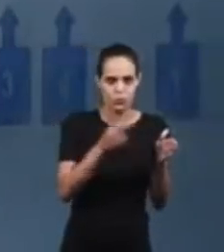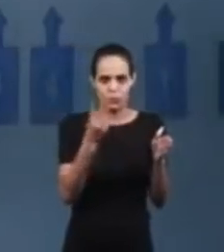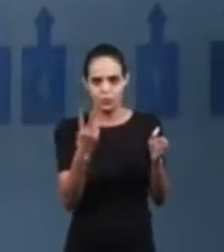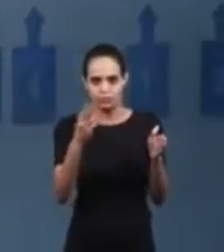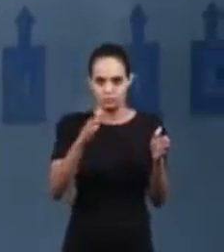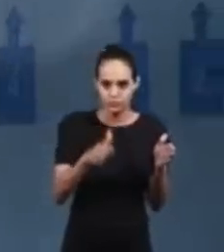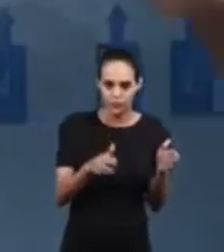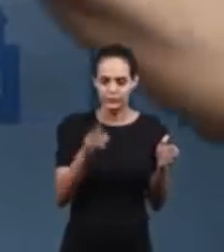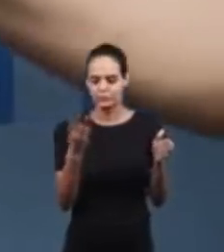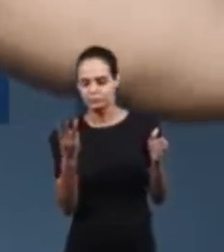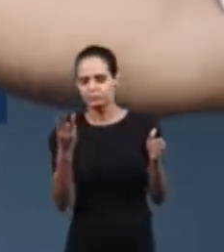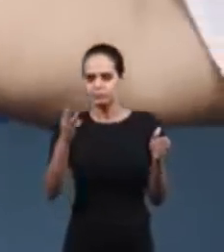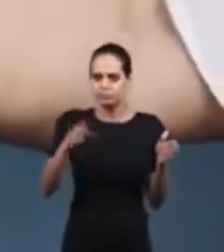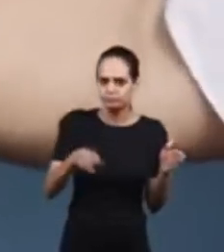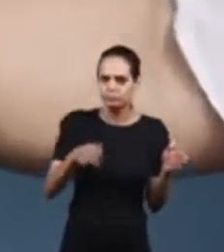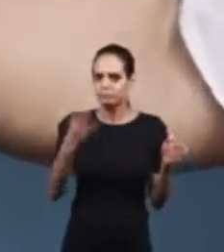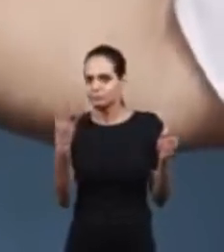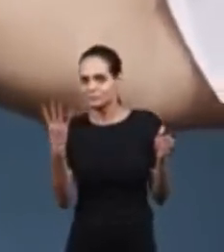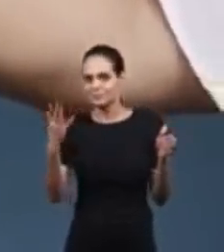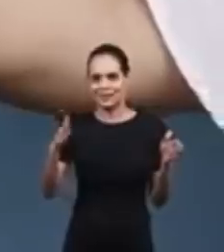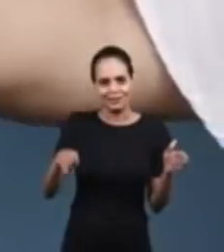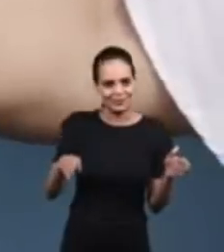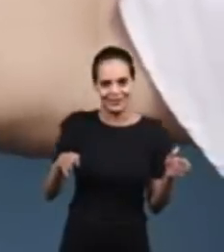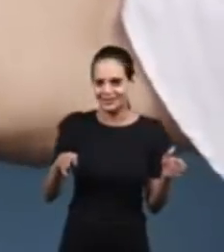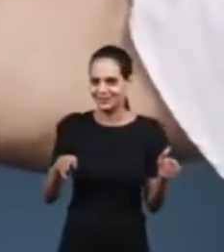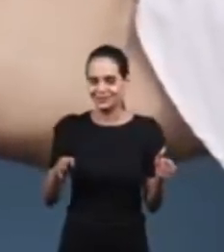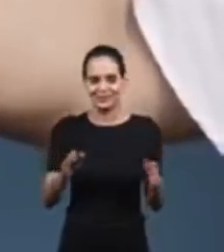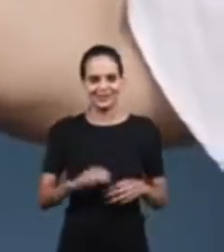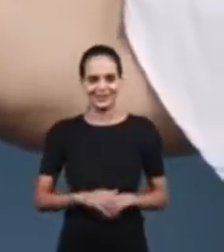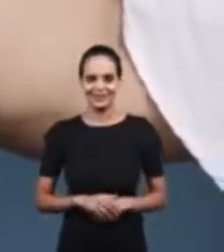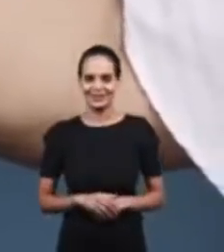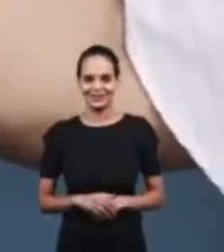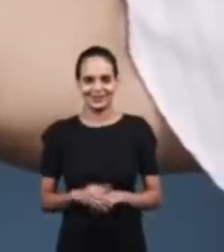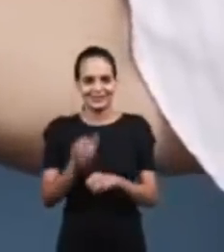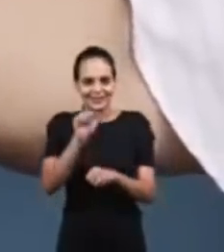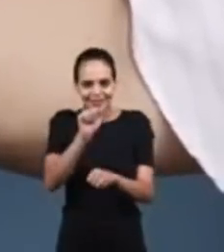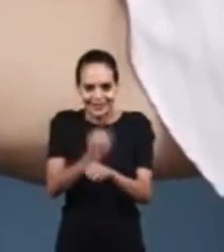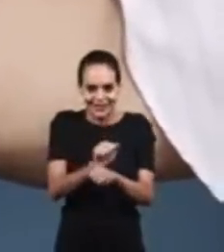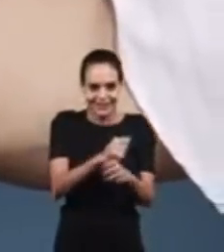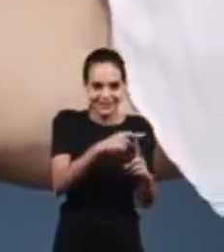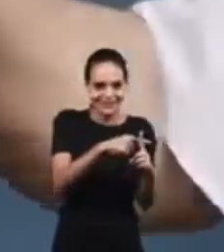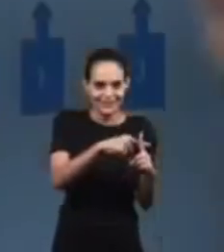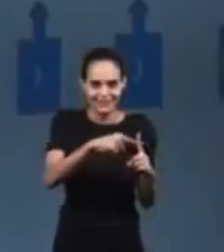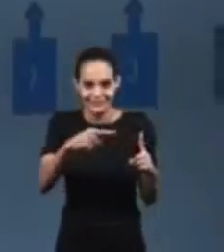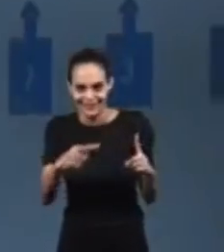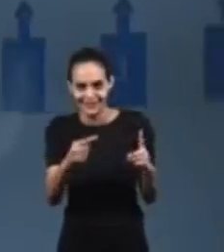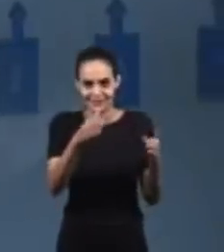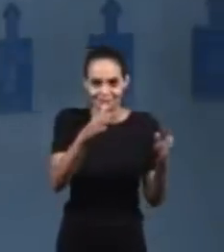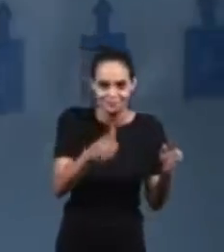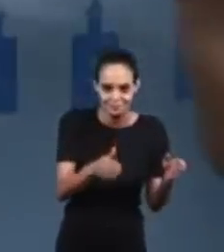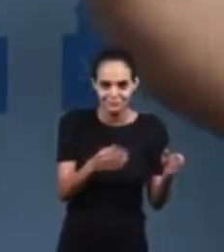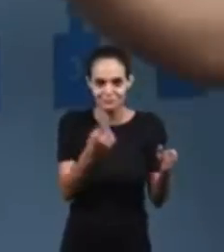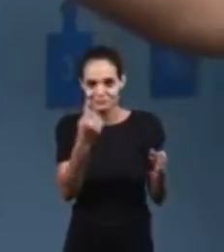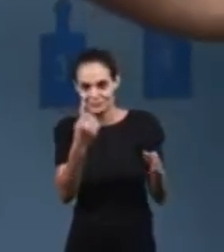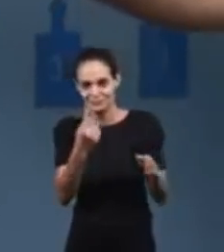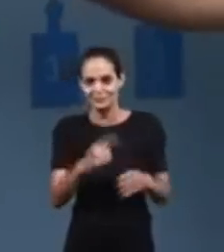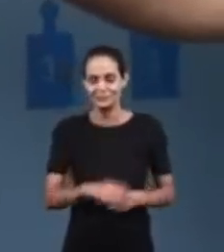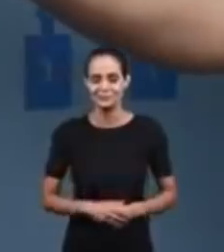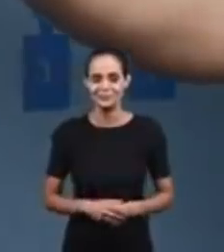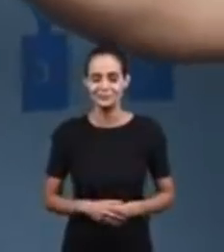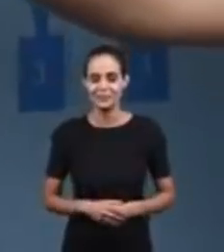eighth note break that is worth half a tempo. We also have the arrows to